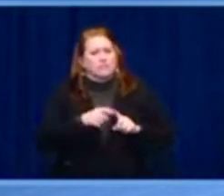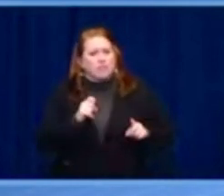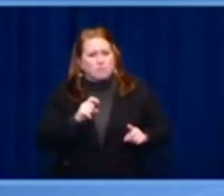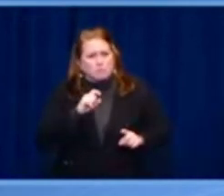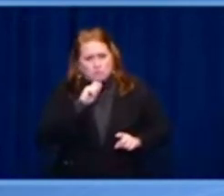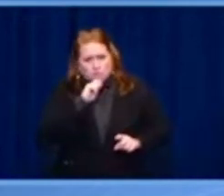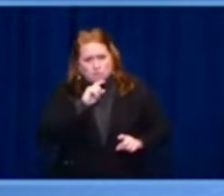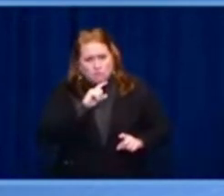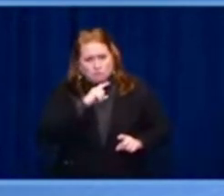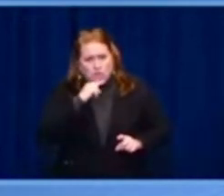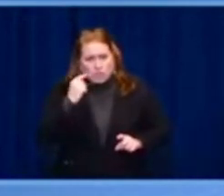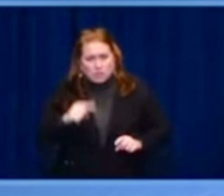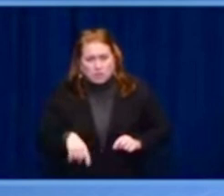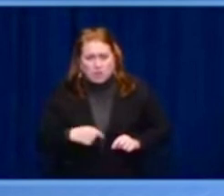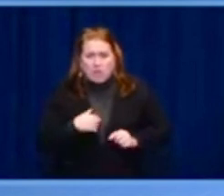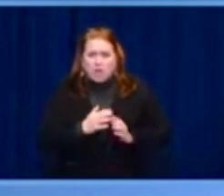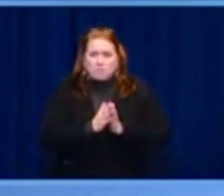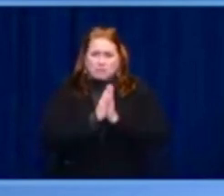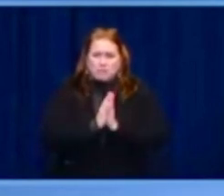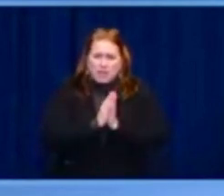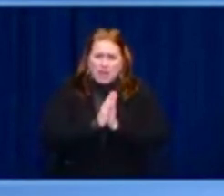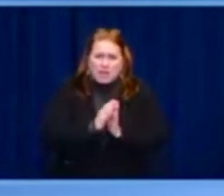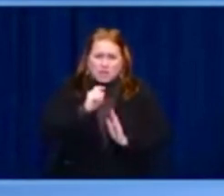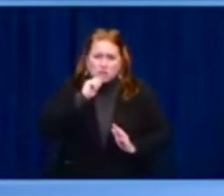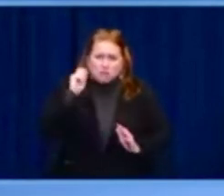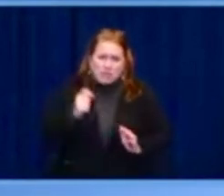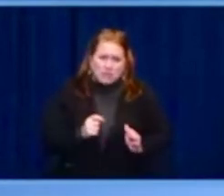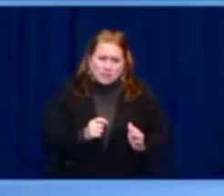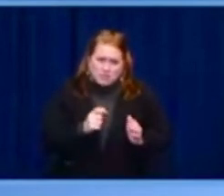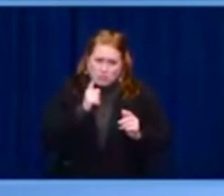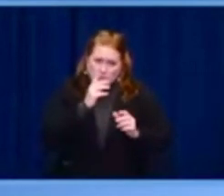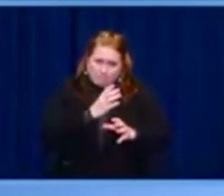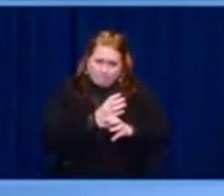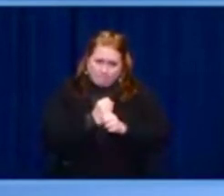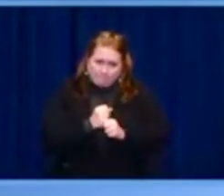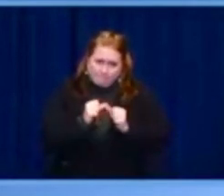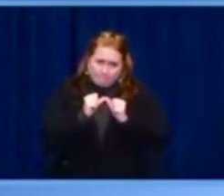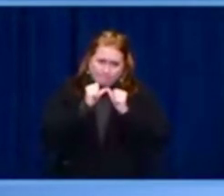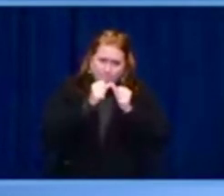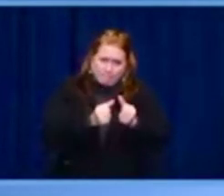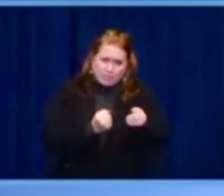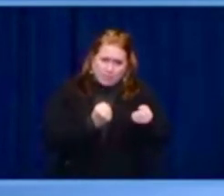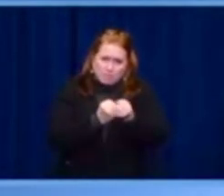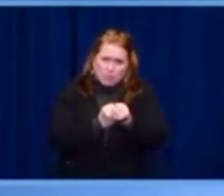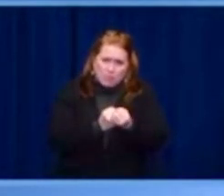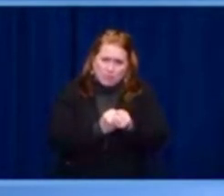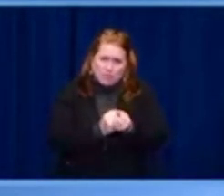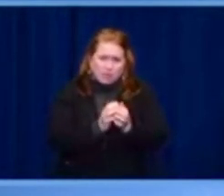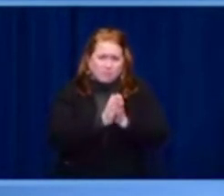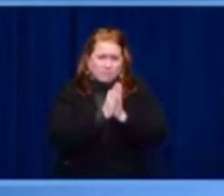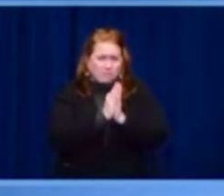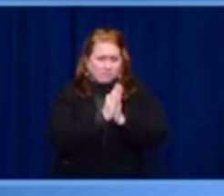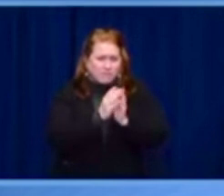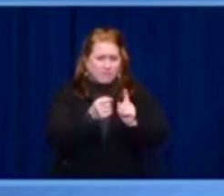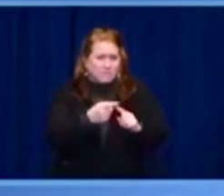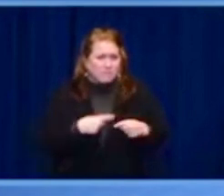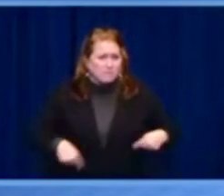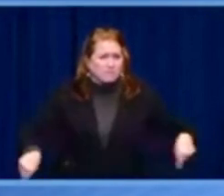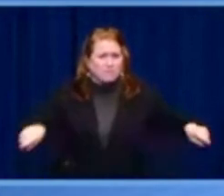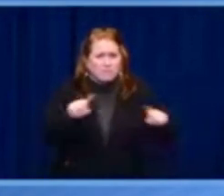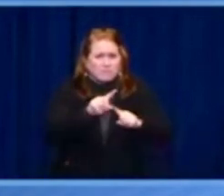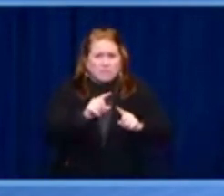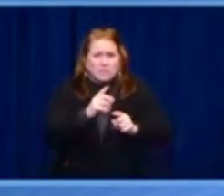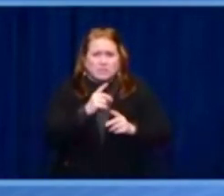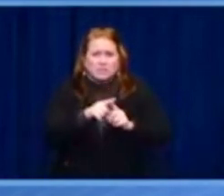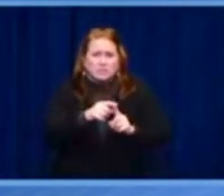,000 homes, leaving over half a million people homeless and their enjoyment of freedom and